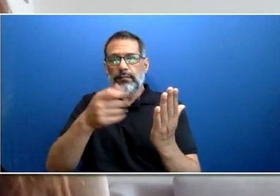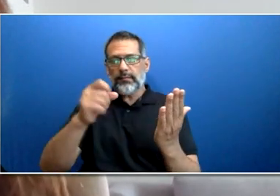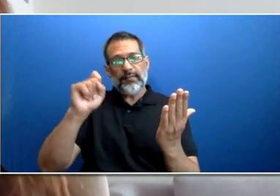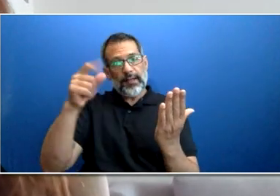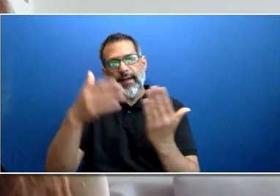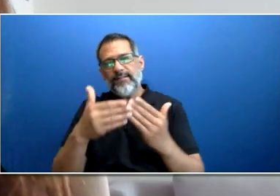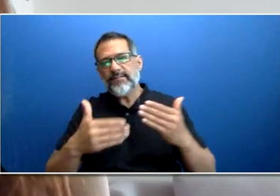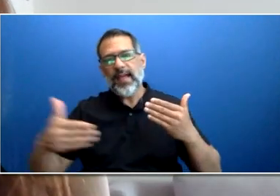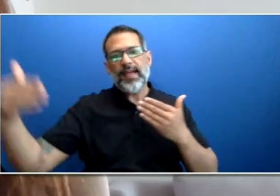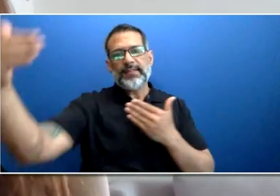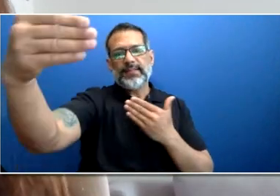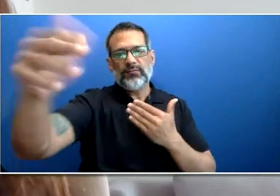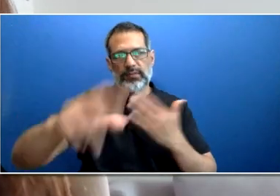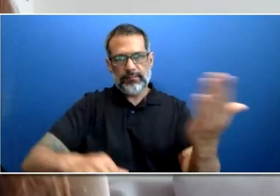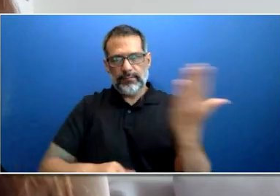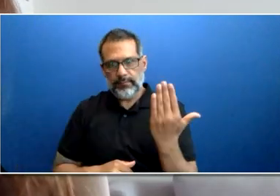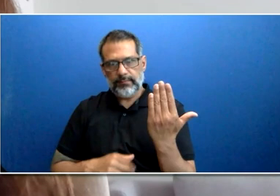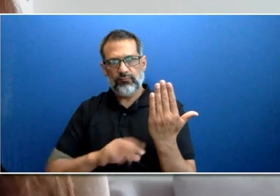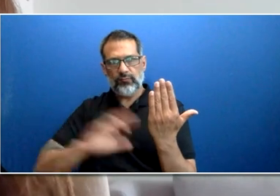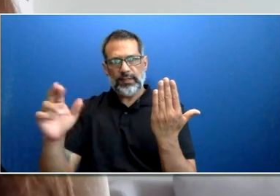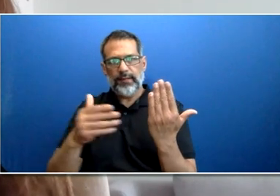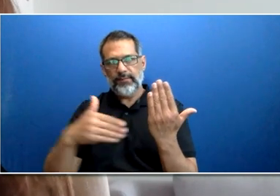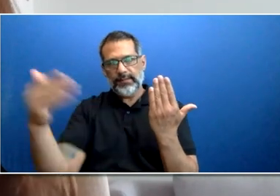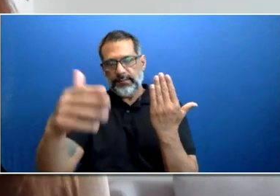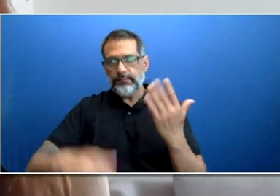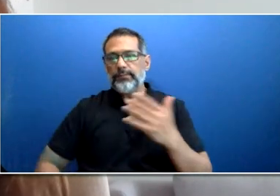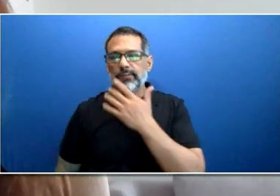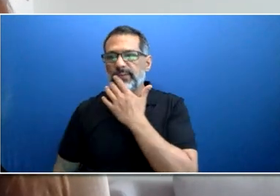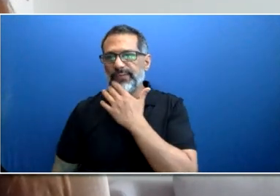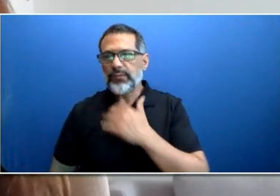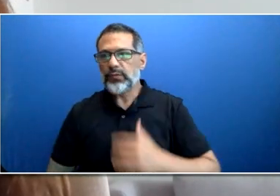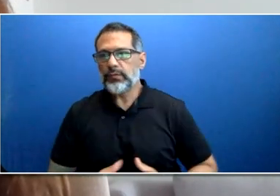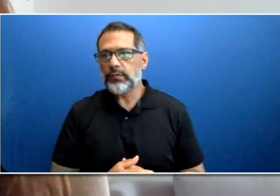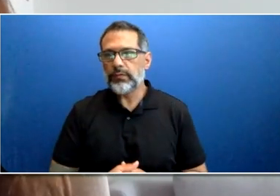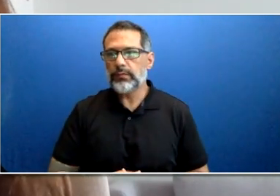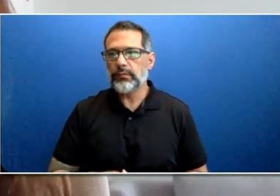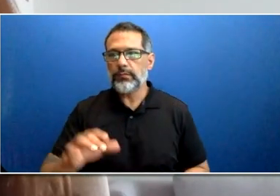employment references, your recruiter will work with you for an alternative.